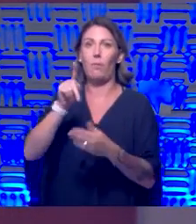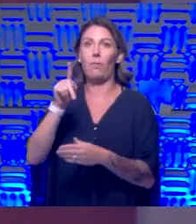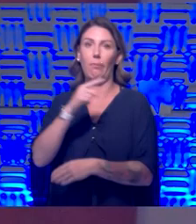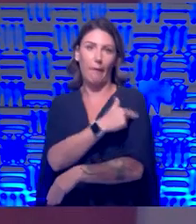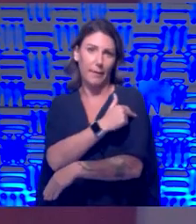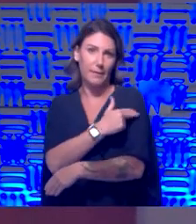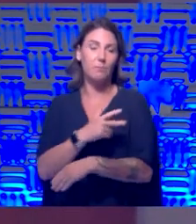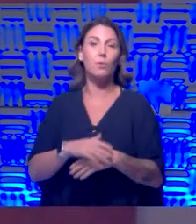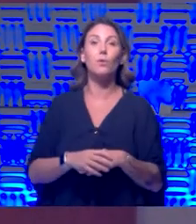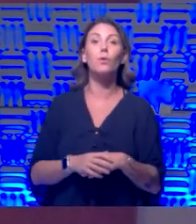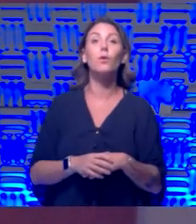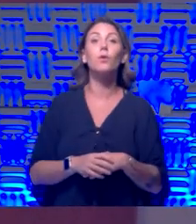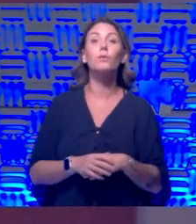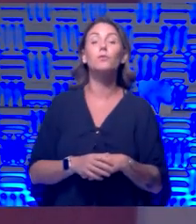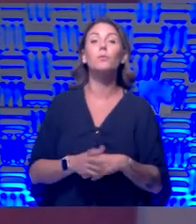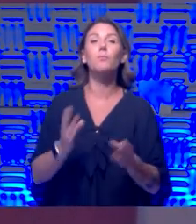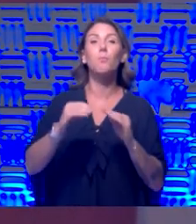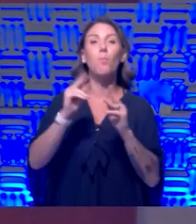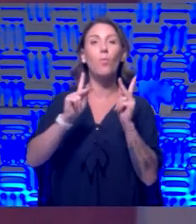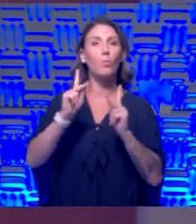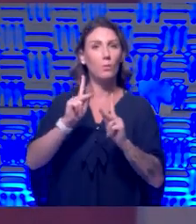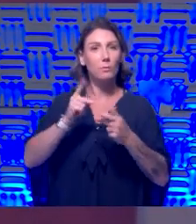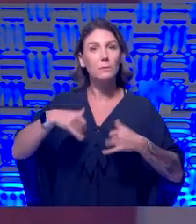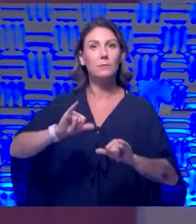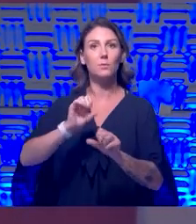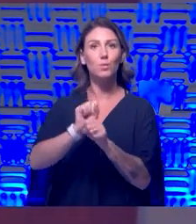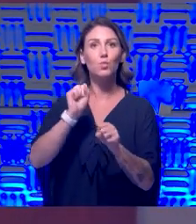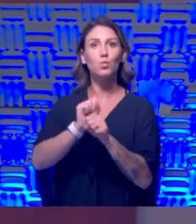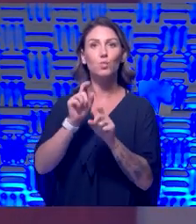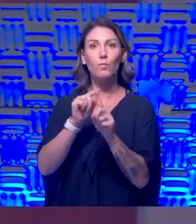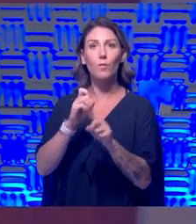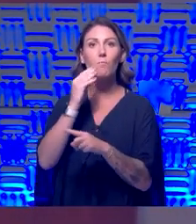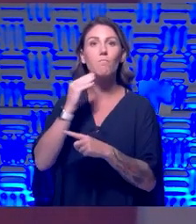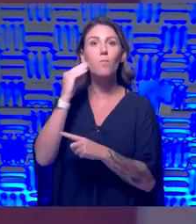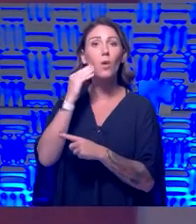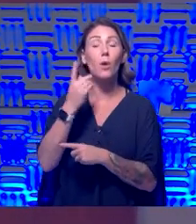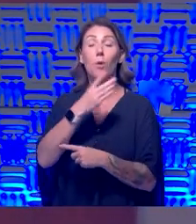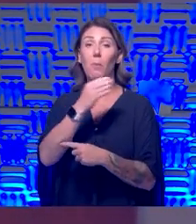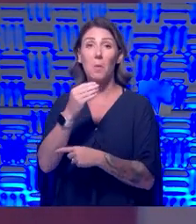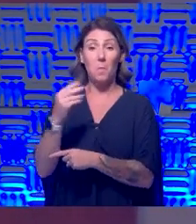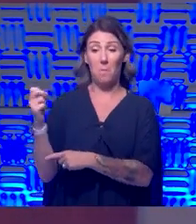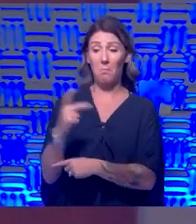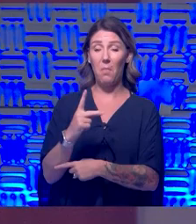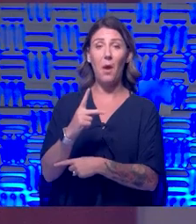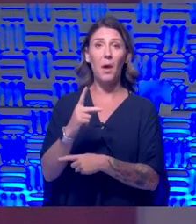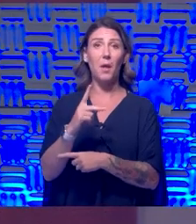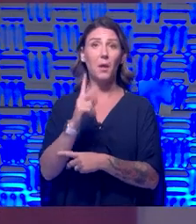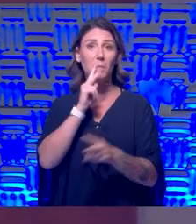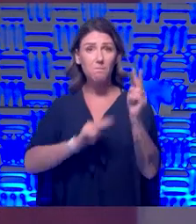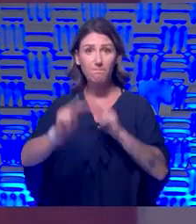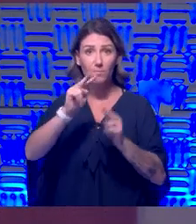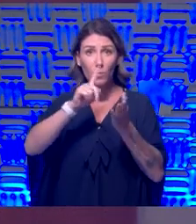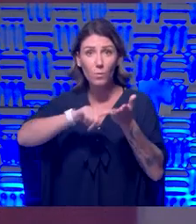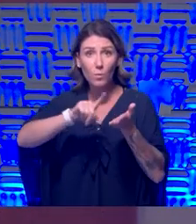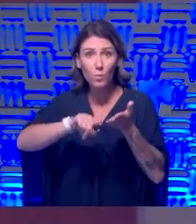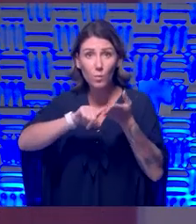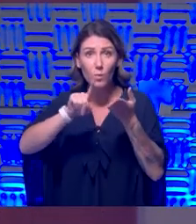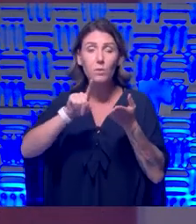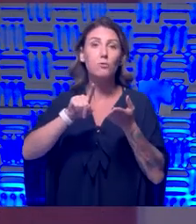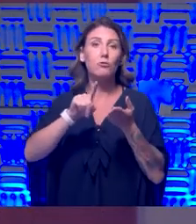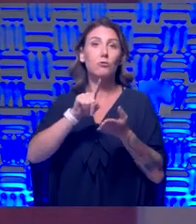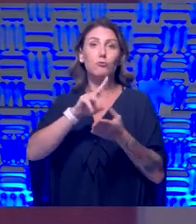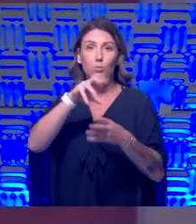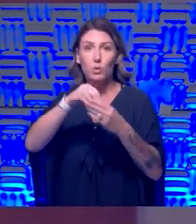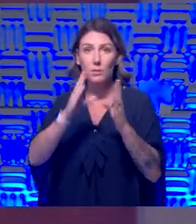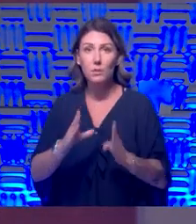Um, so people are working from home, uh, but we're back. We're seeing our research participants and we're, we've been able to maintain through these